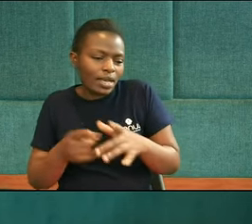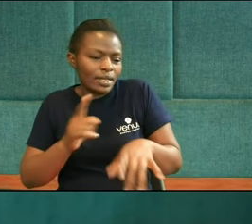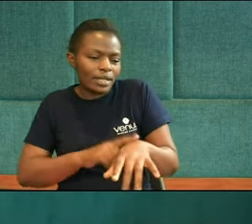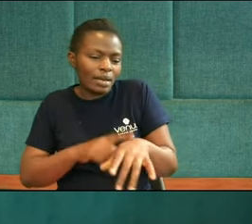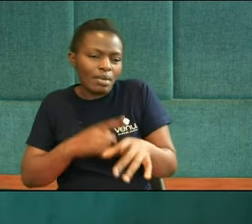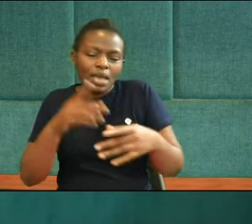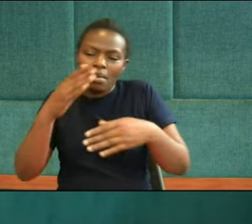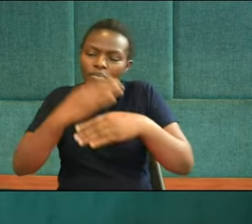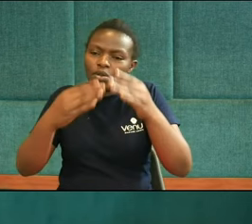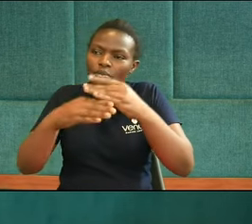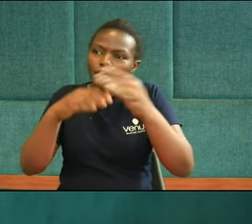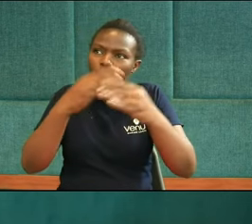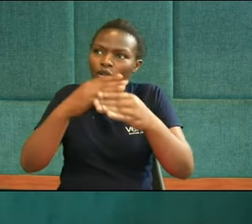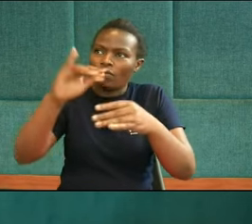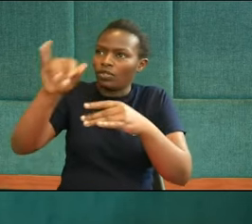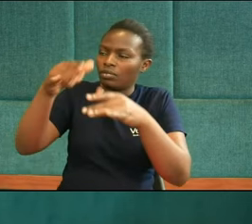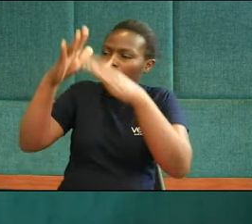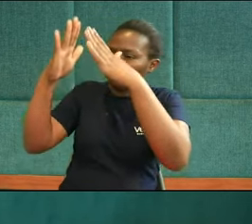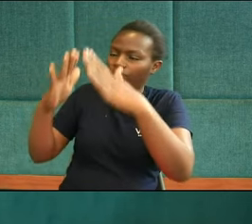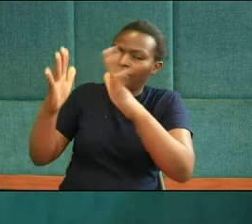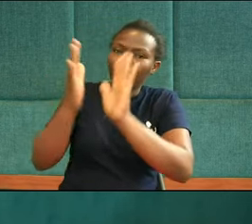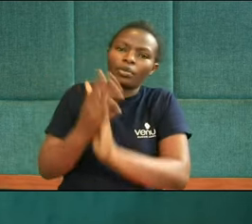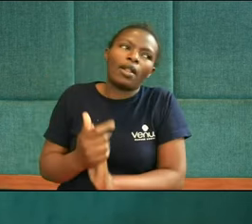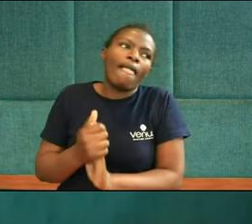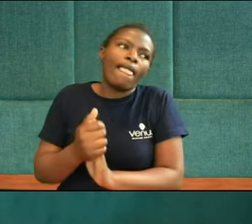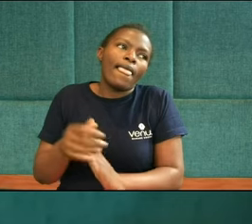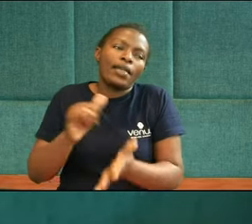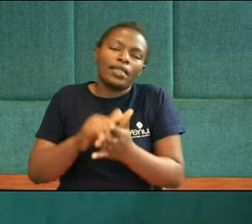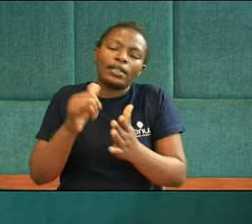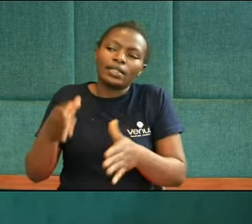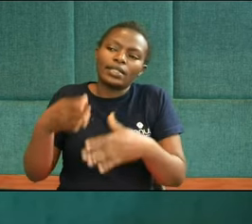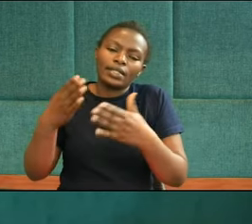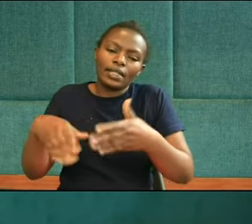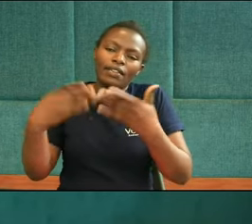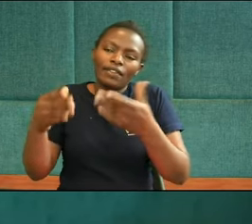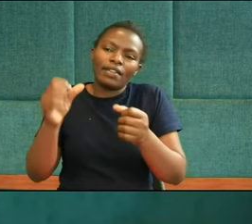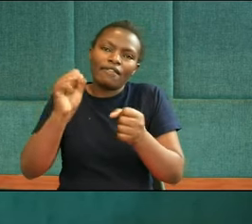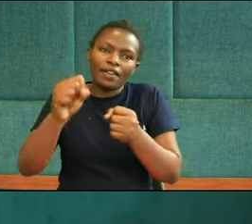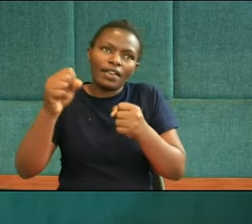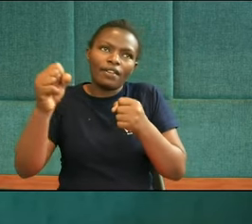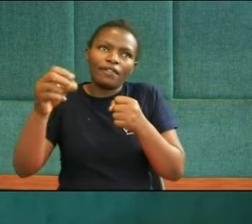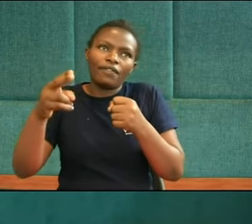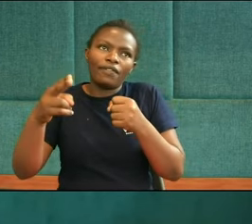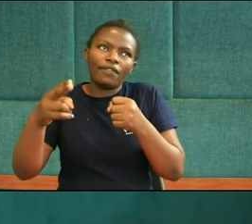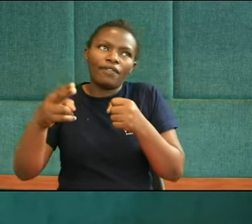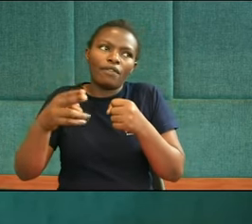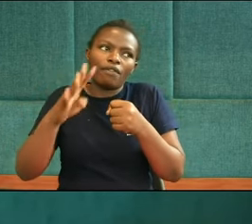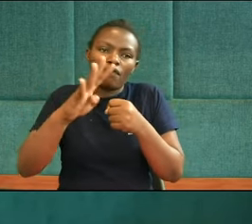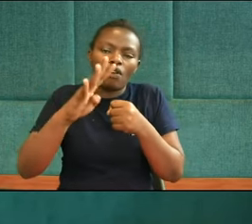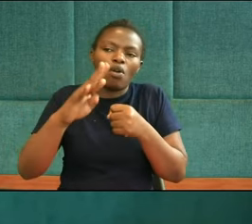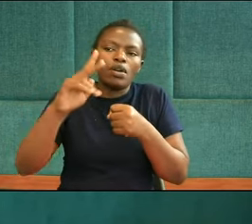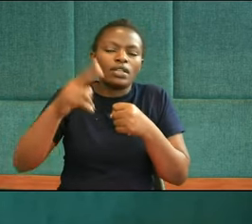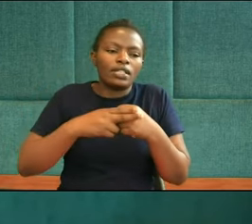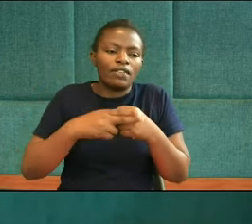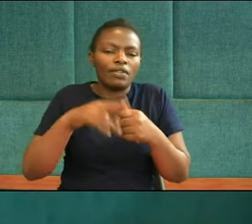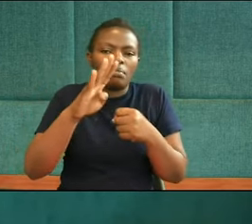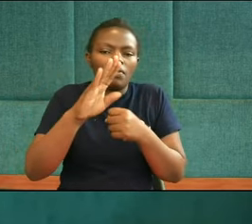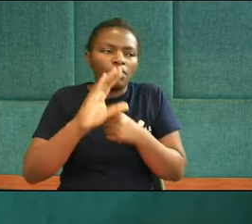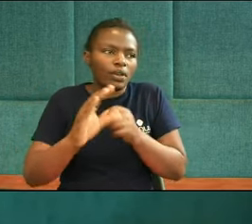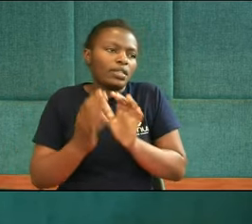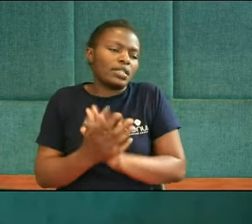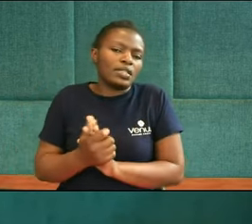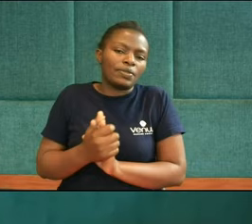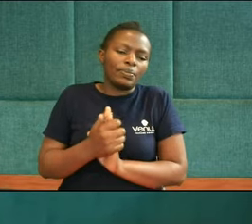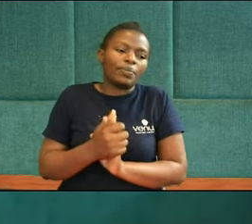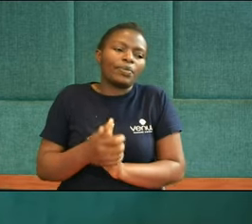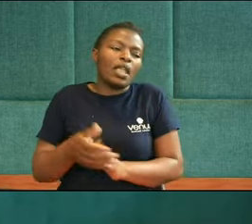happens When a taxis decree Is given in 457 BC And you know It's just fascinating How that When the